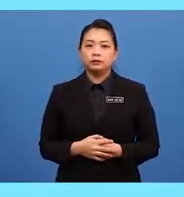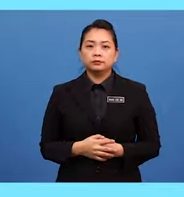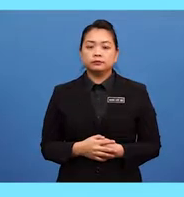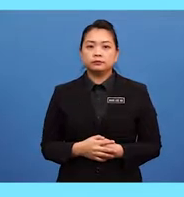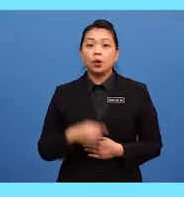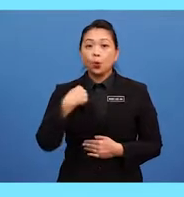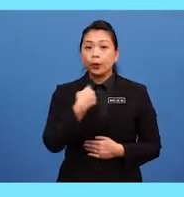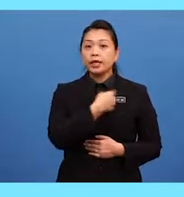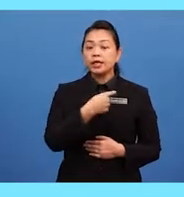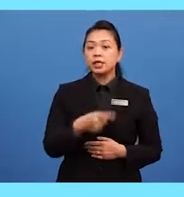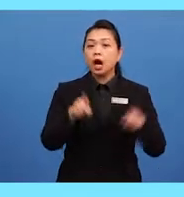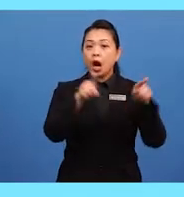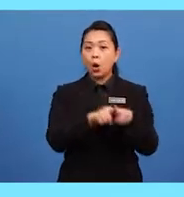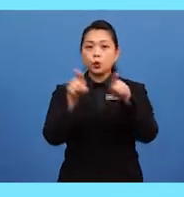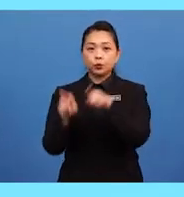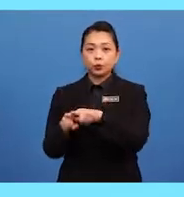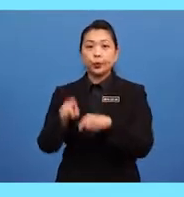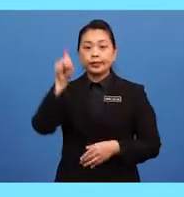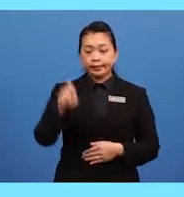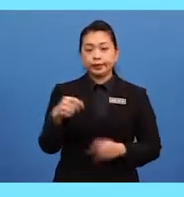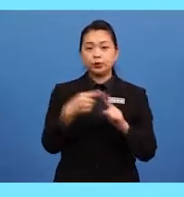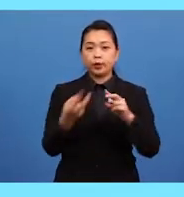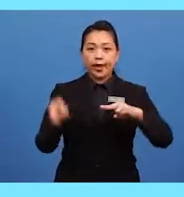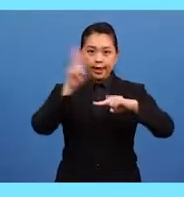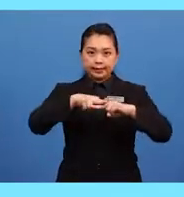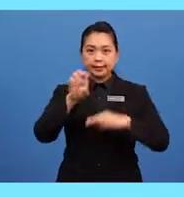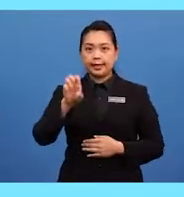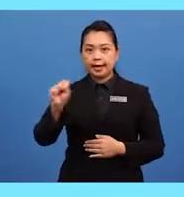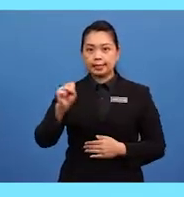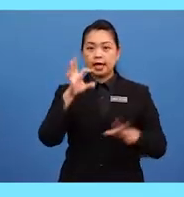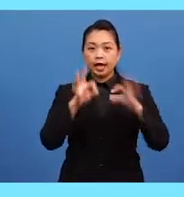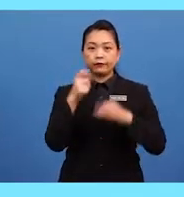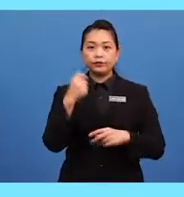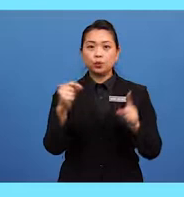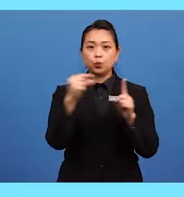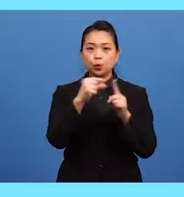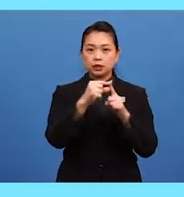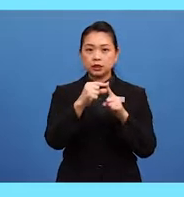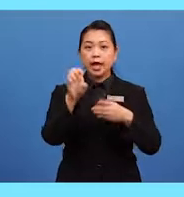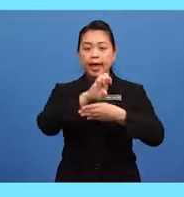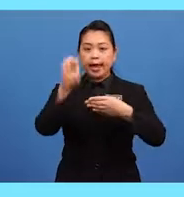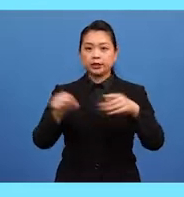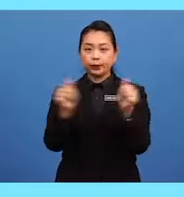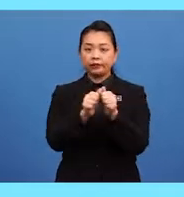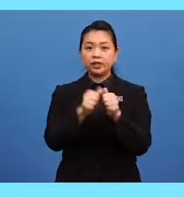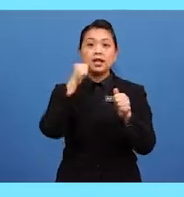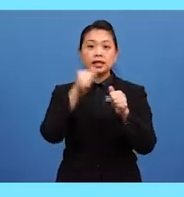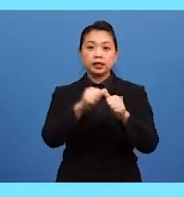We also need to add ES if the word ends with the letter O.